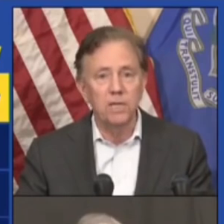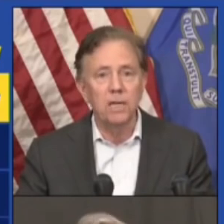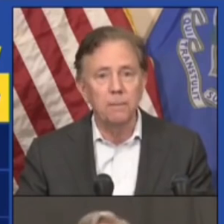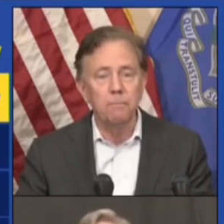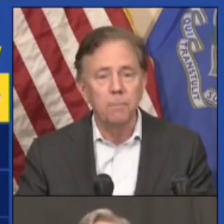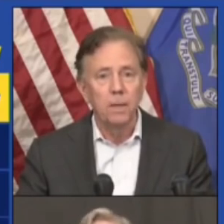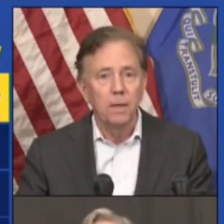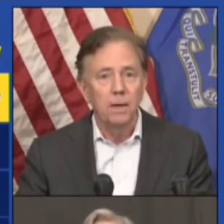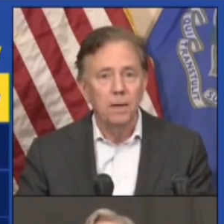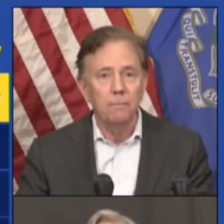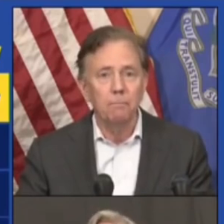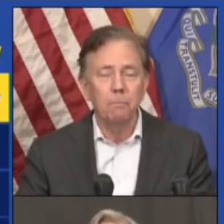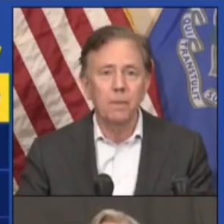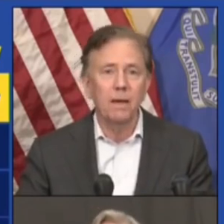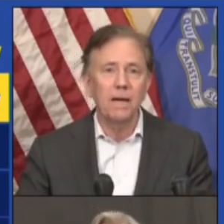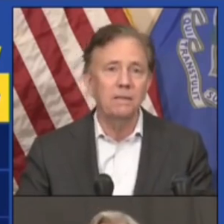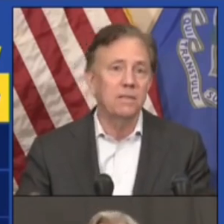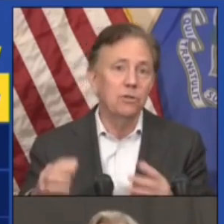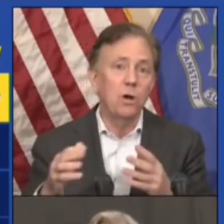15.